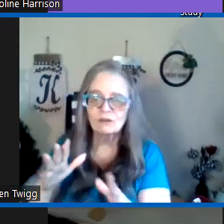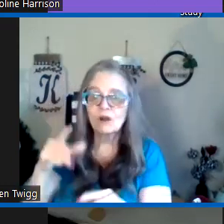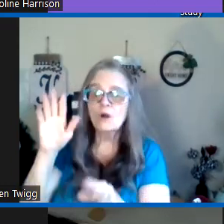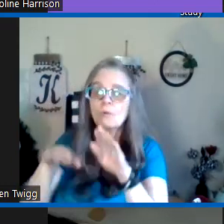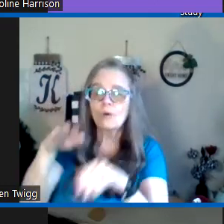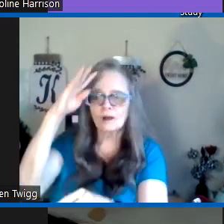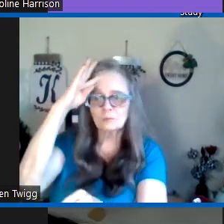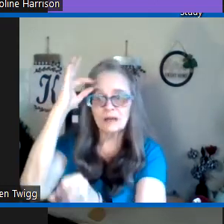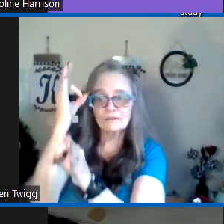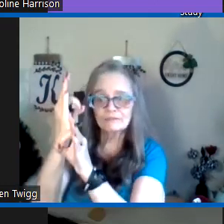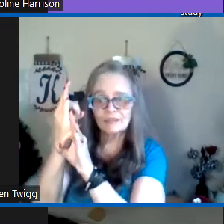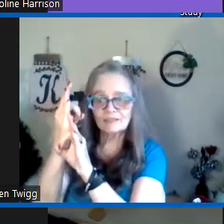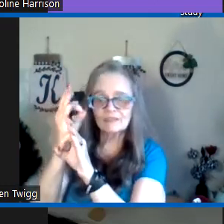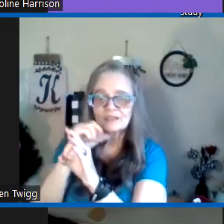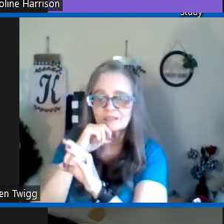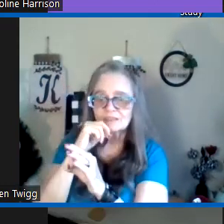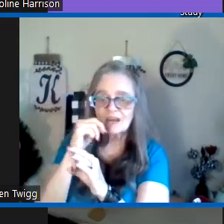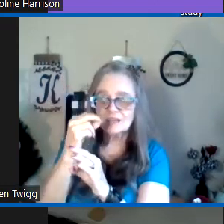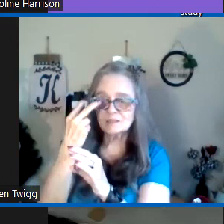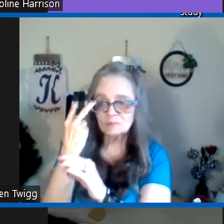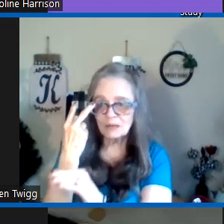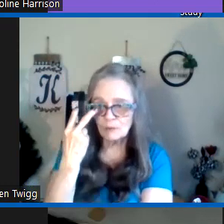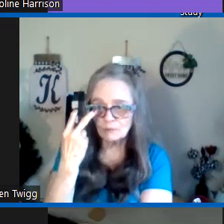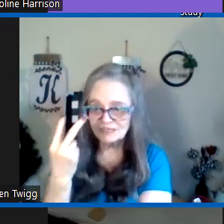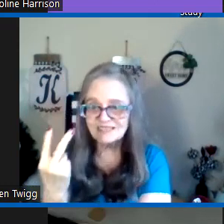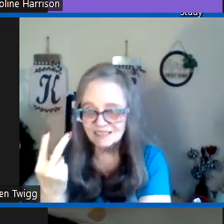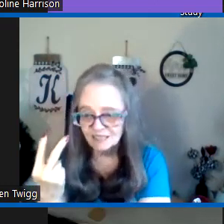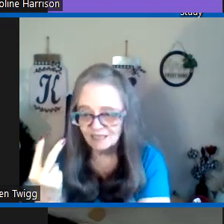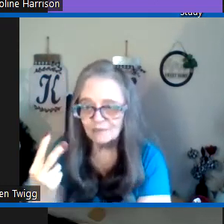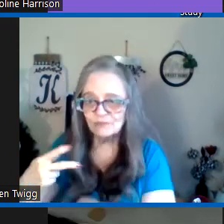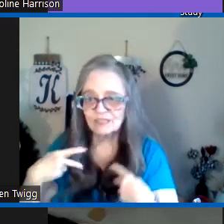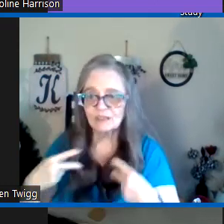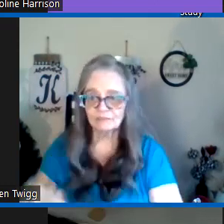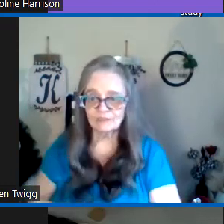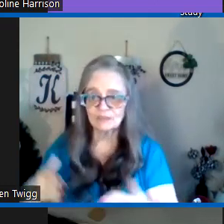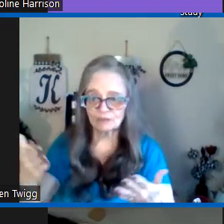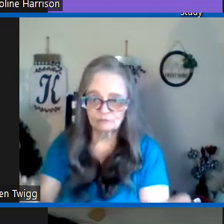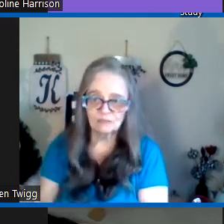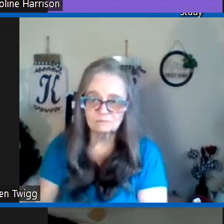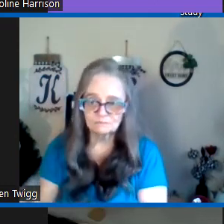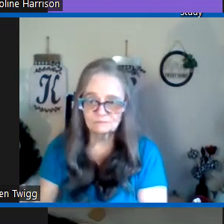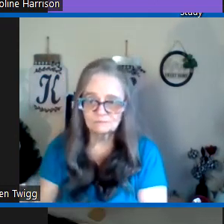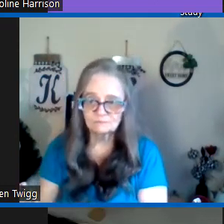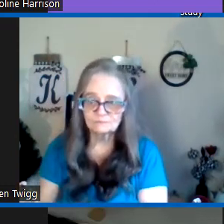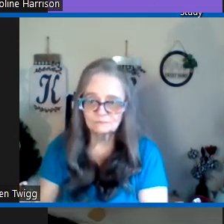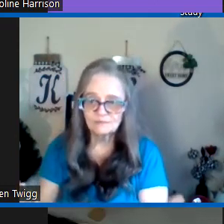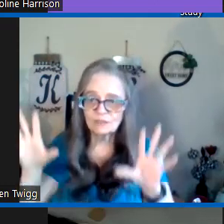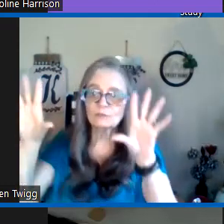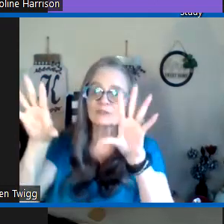happening no walk by our faith not by what we see in our physical realm